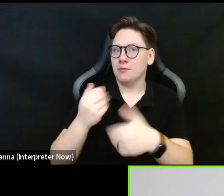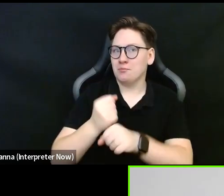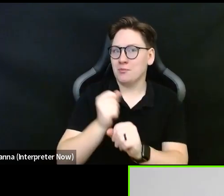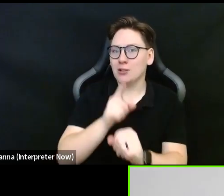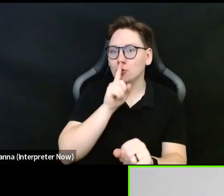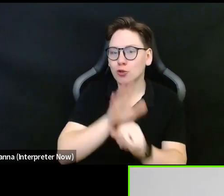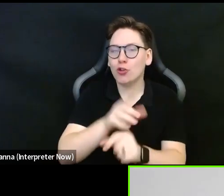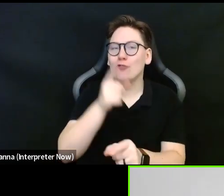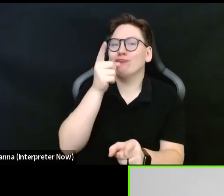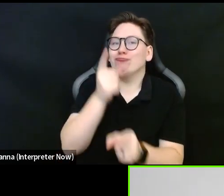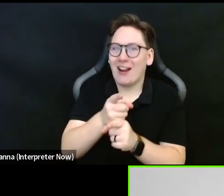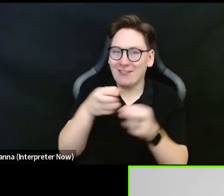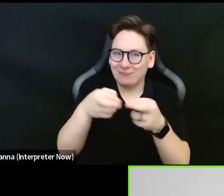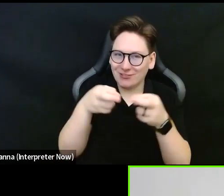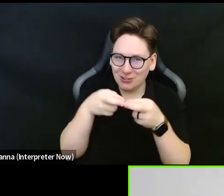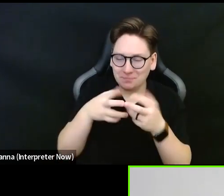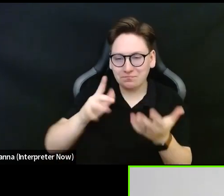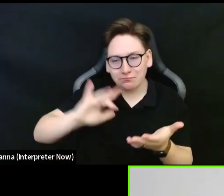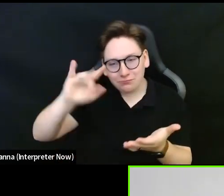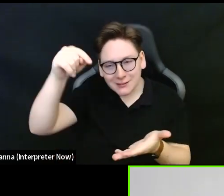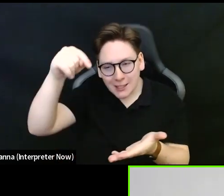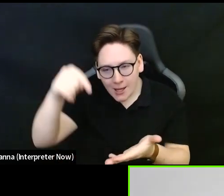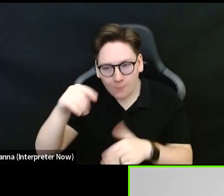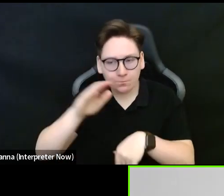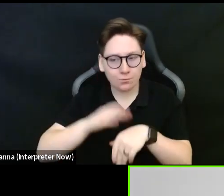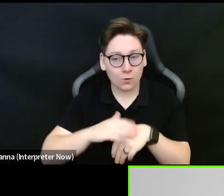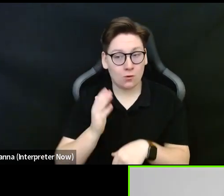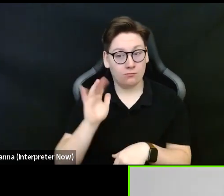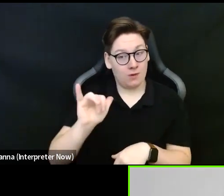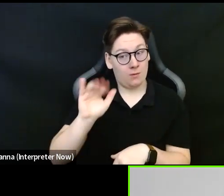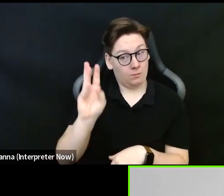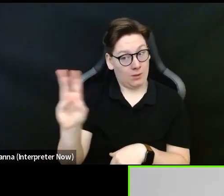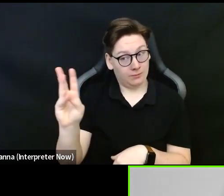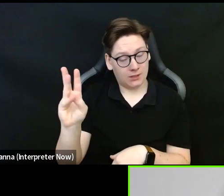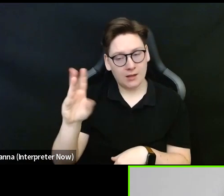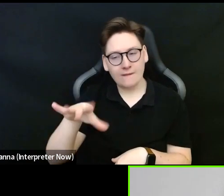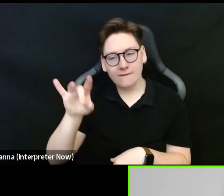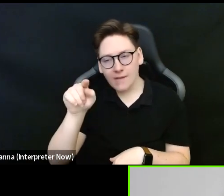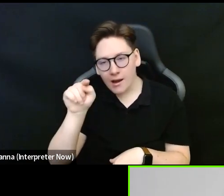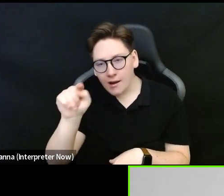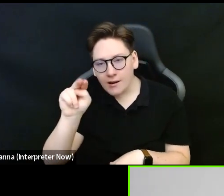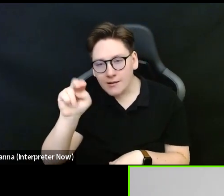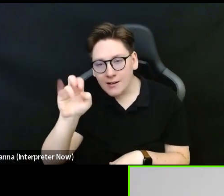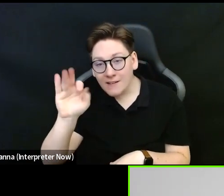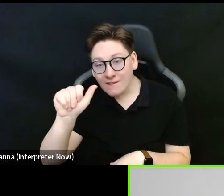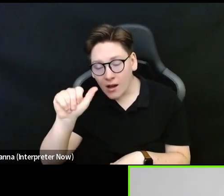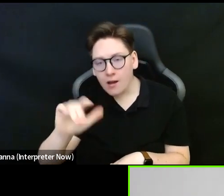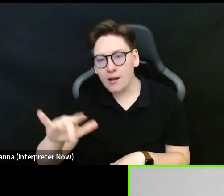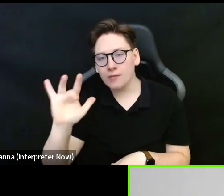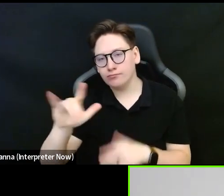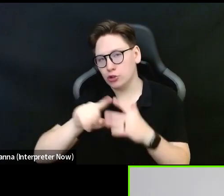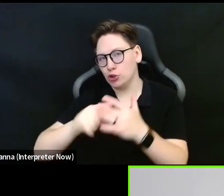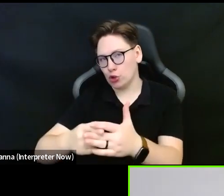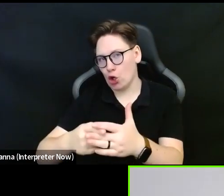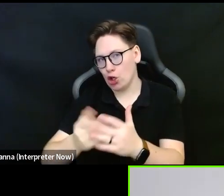region. Scroll down on the go smart website until you see this section for NIFA and start your application there.